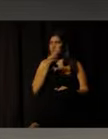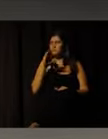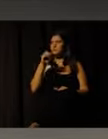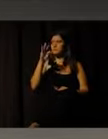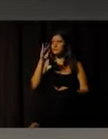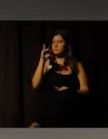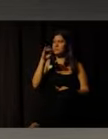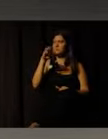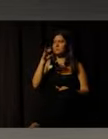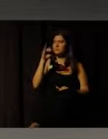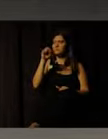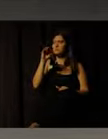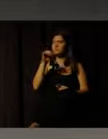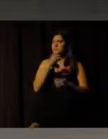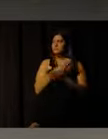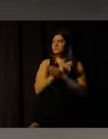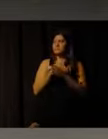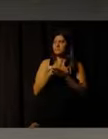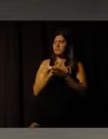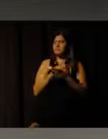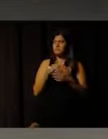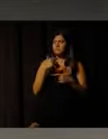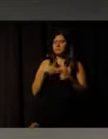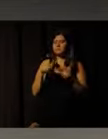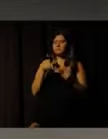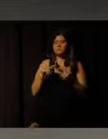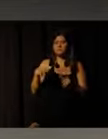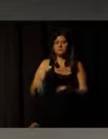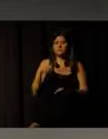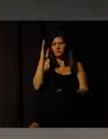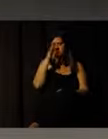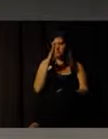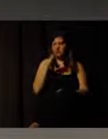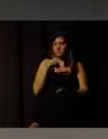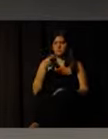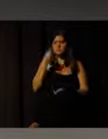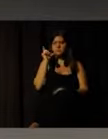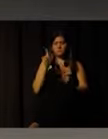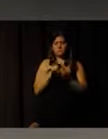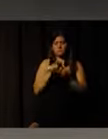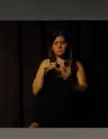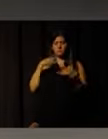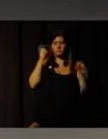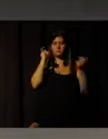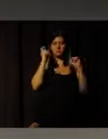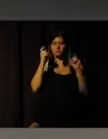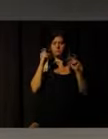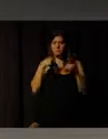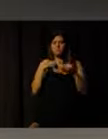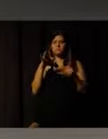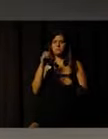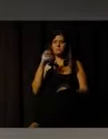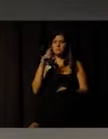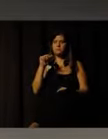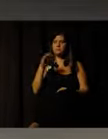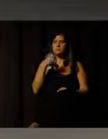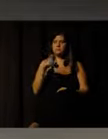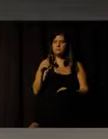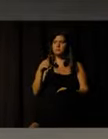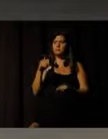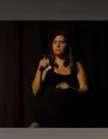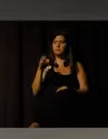time in our institution at the national level. I had a meeting on the